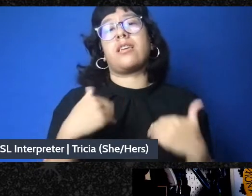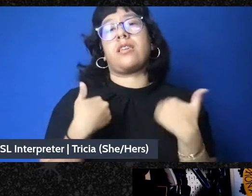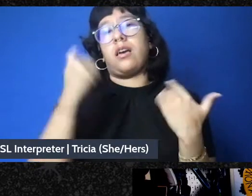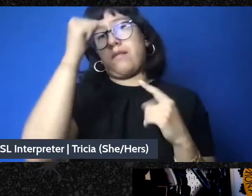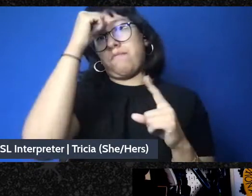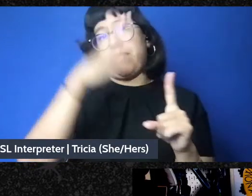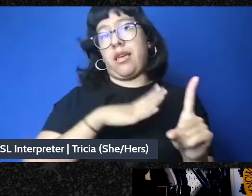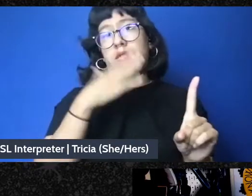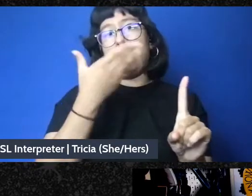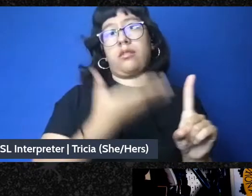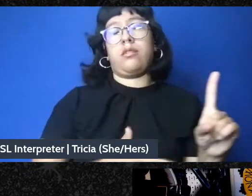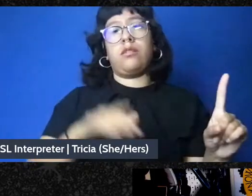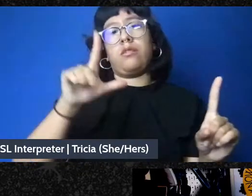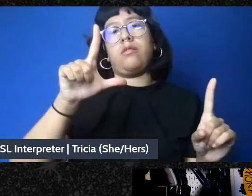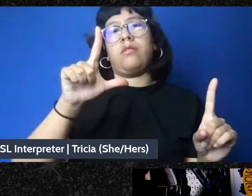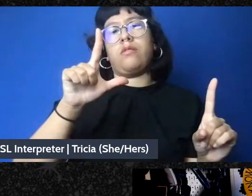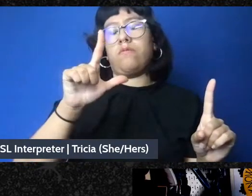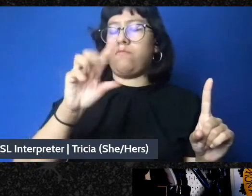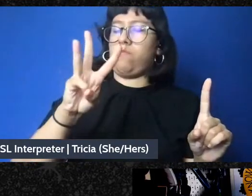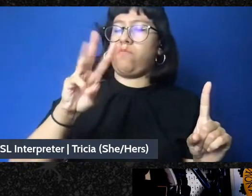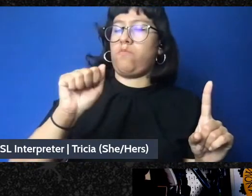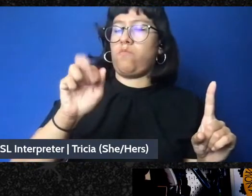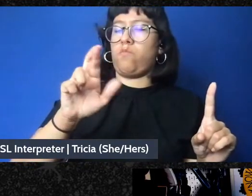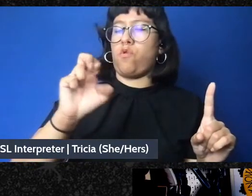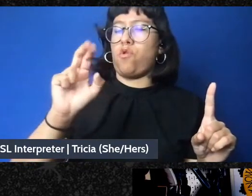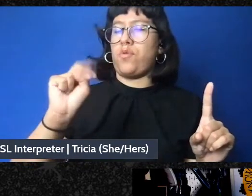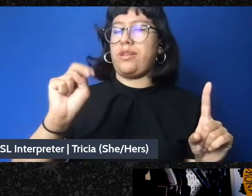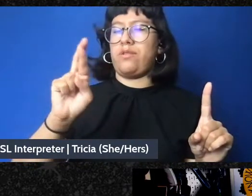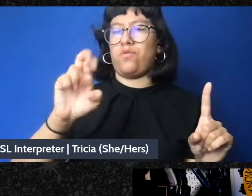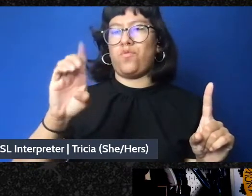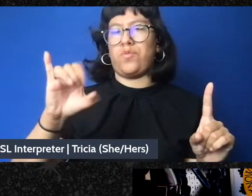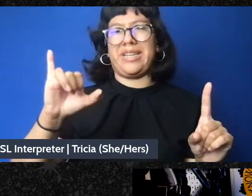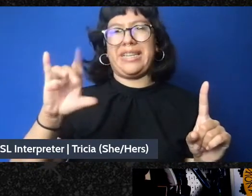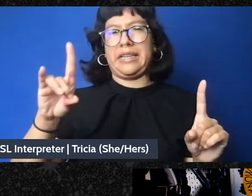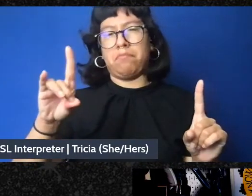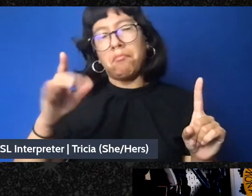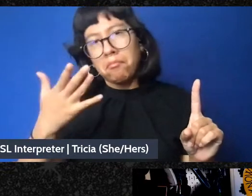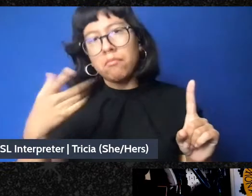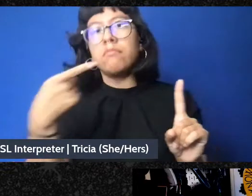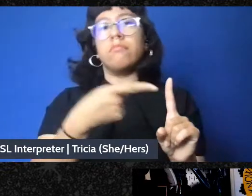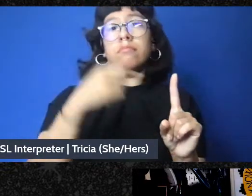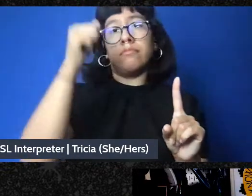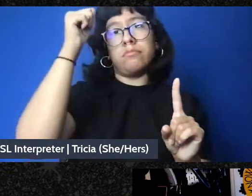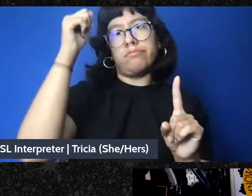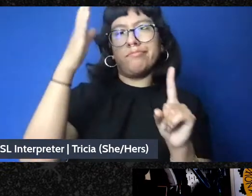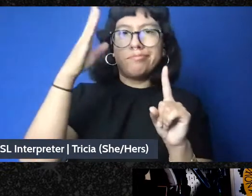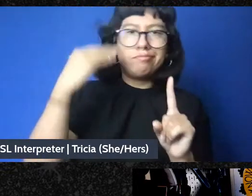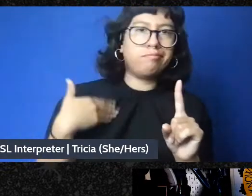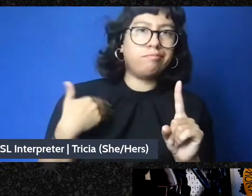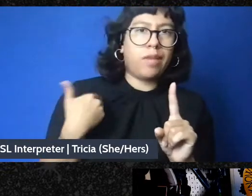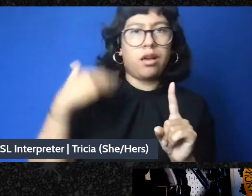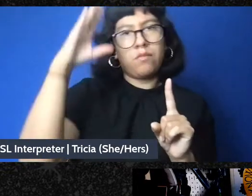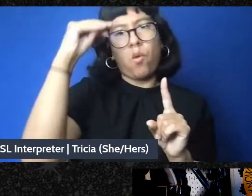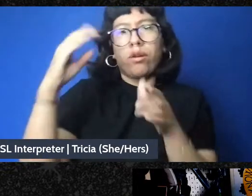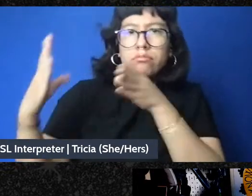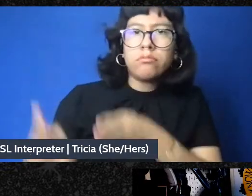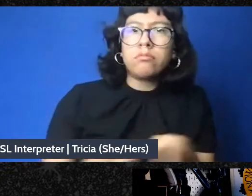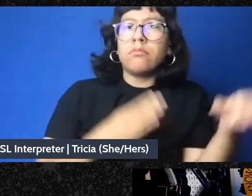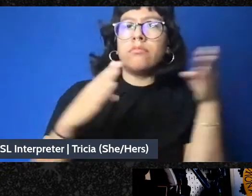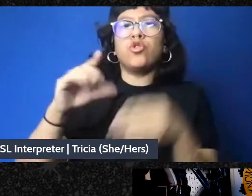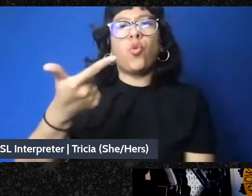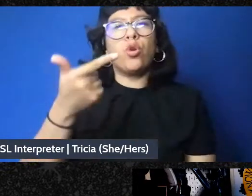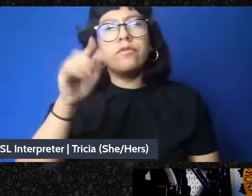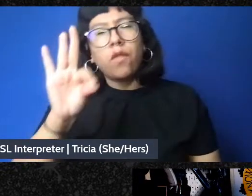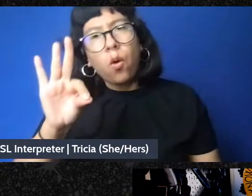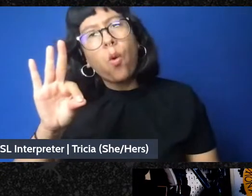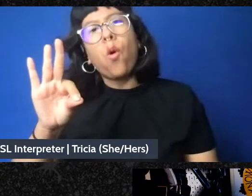and his name is Lauren Reed. He's a young Diné who was planning a George Floyd BLM solidarity demo